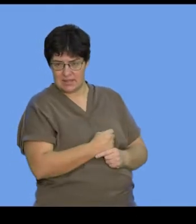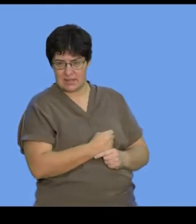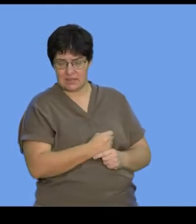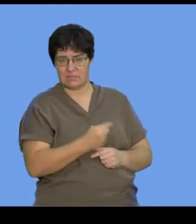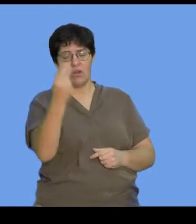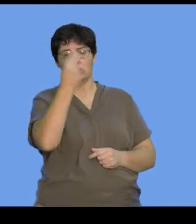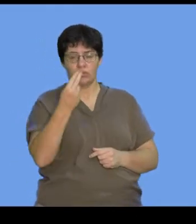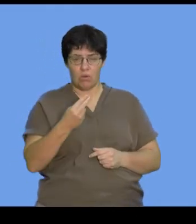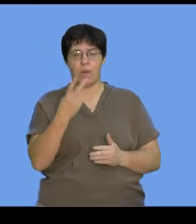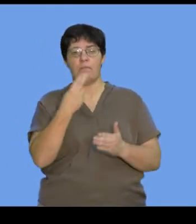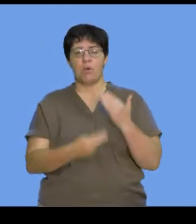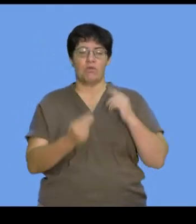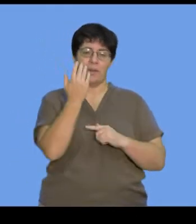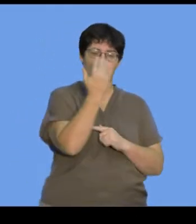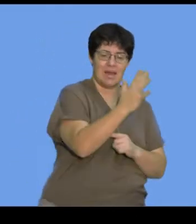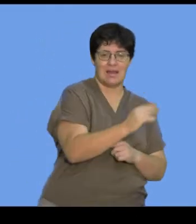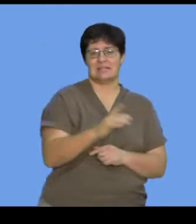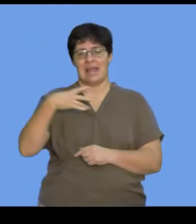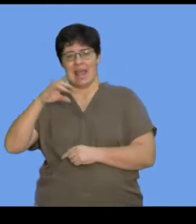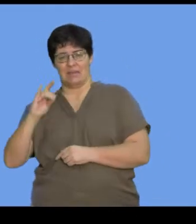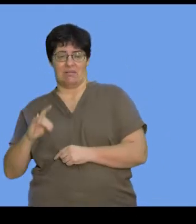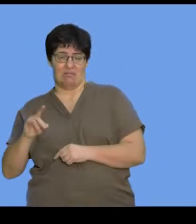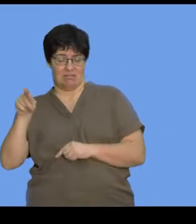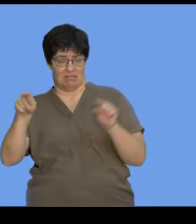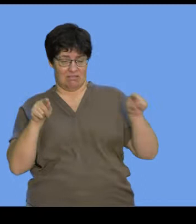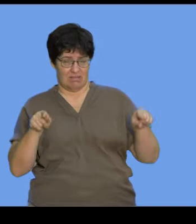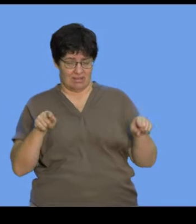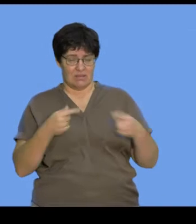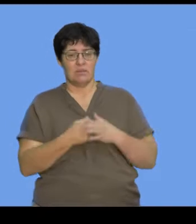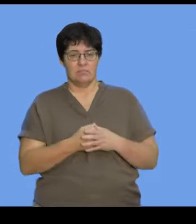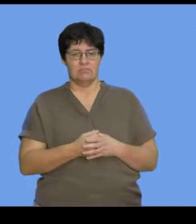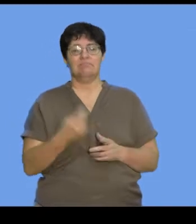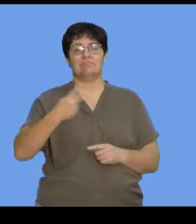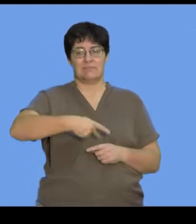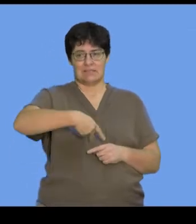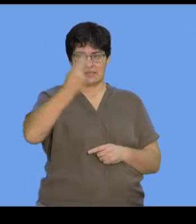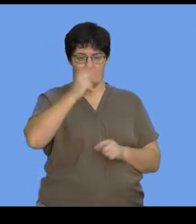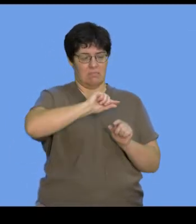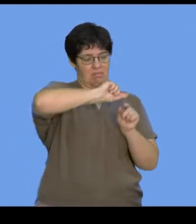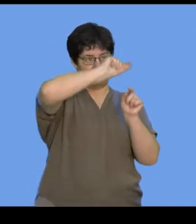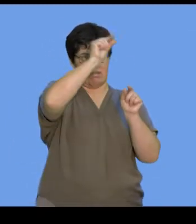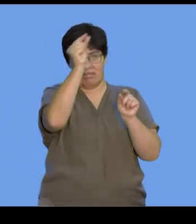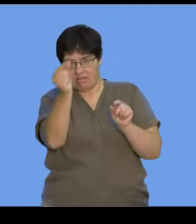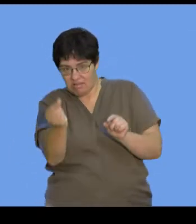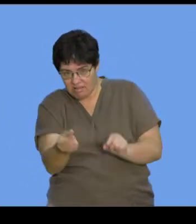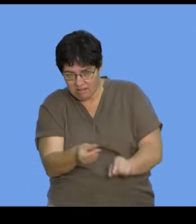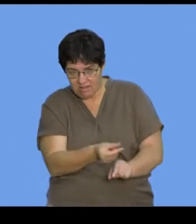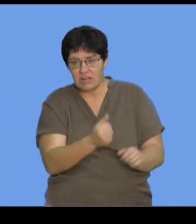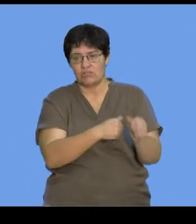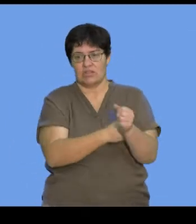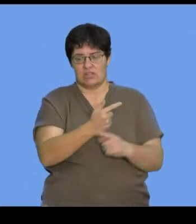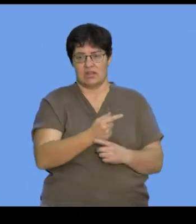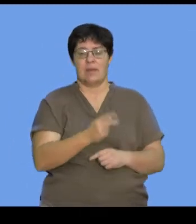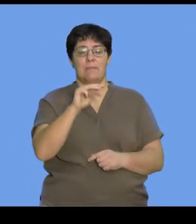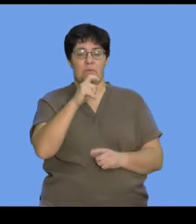the nucleus in both the plant and animal cell. And it contains basically a double membrane bound structure. So, you can see that it's got a